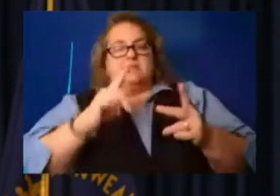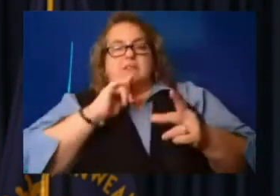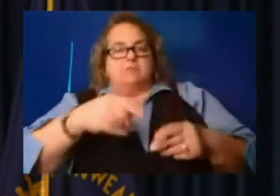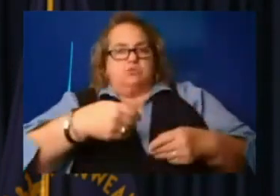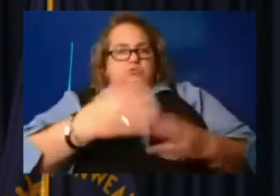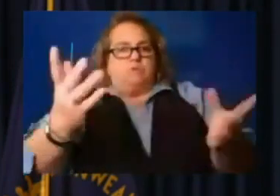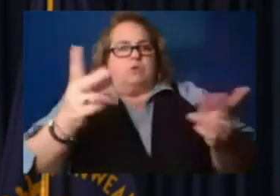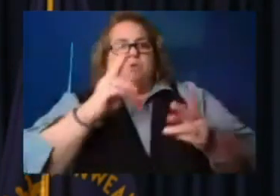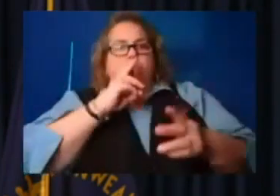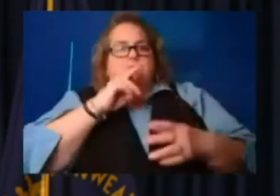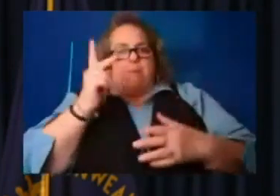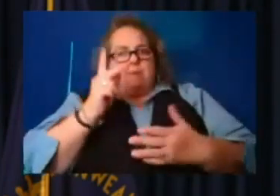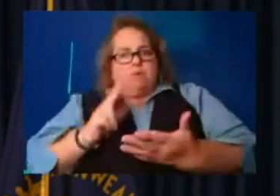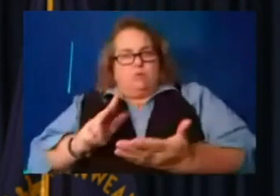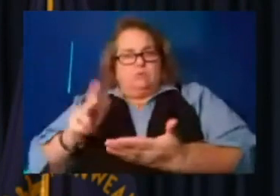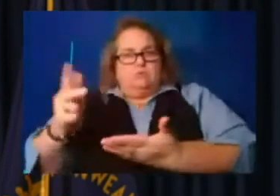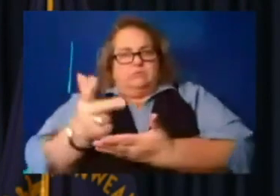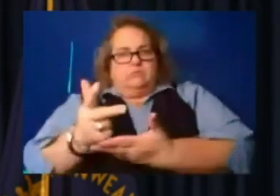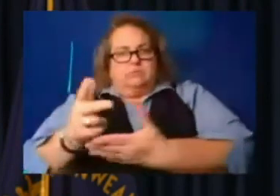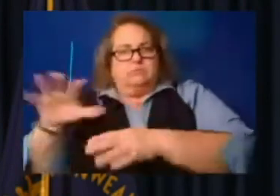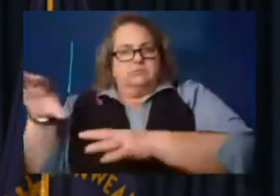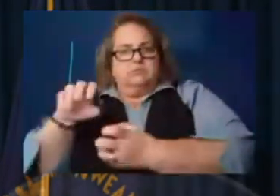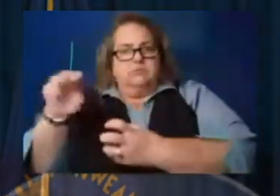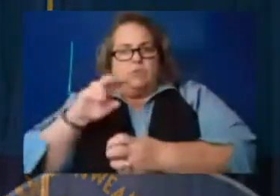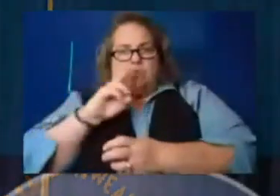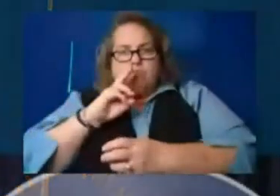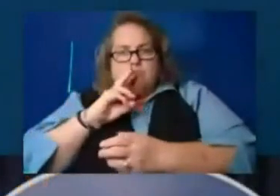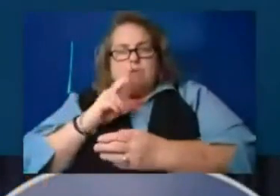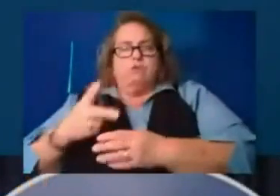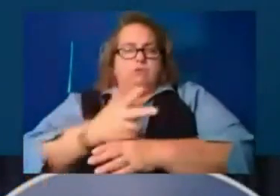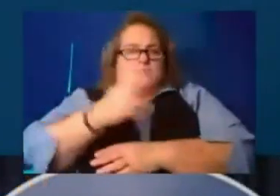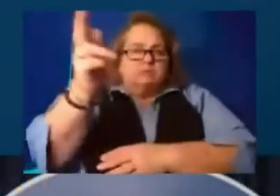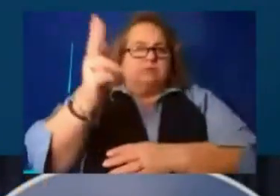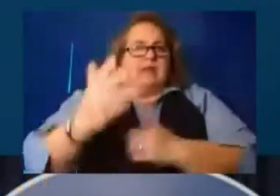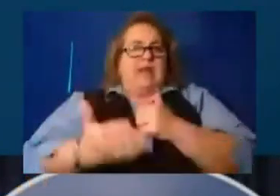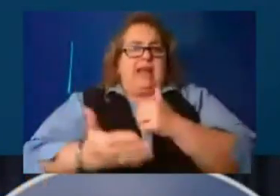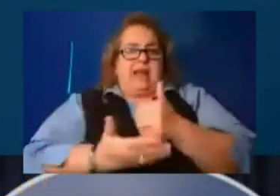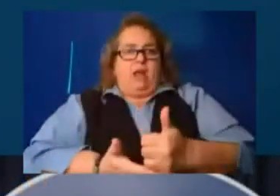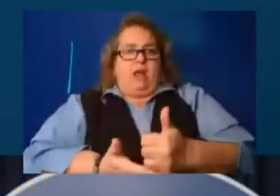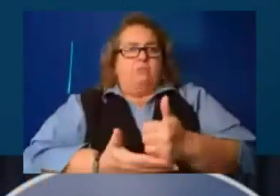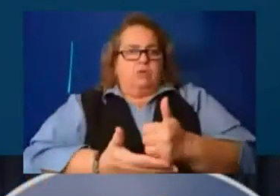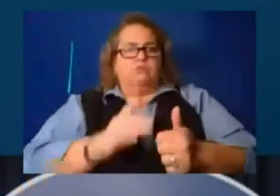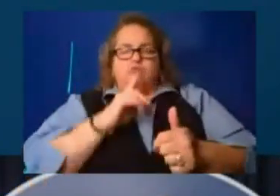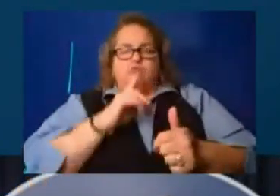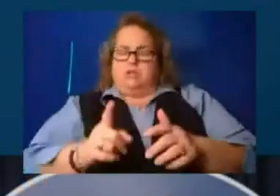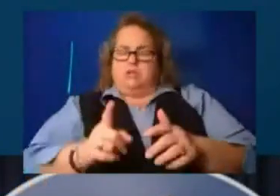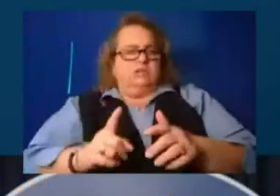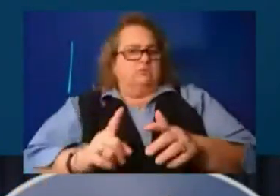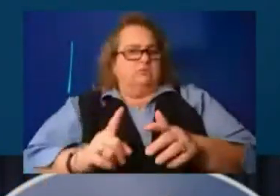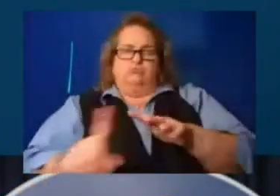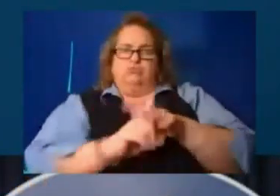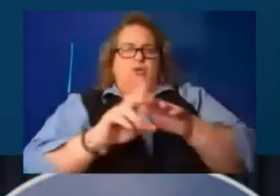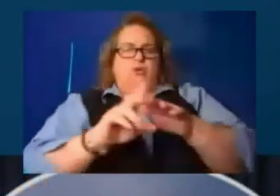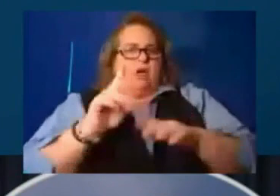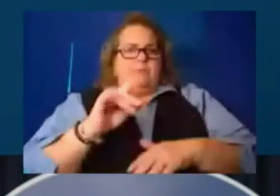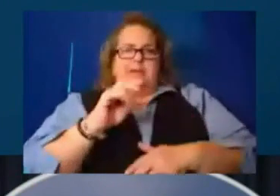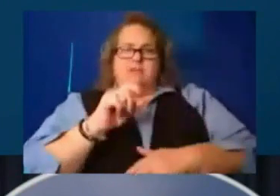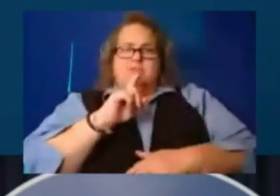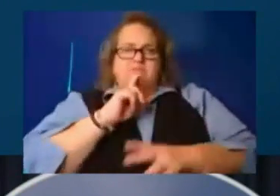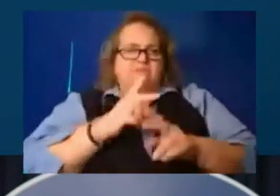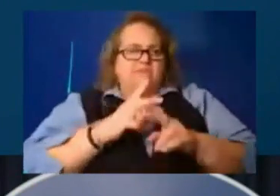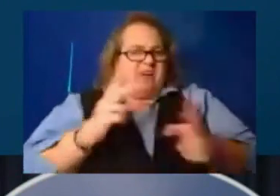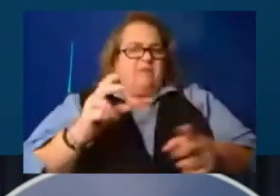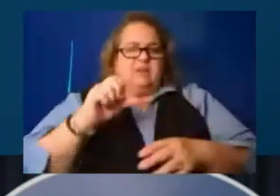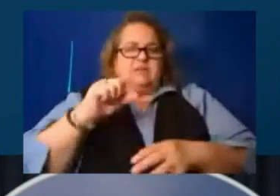supplies in their car. Uh, help has truly, uh, shown up and it's real special, uh, to see.